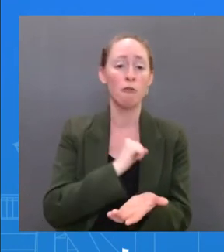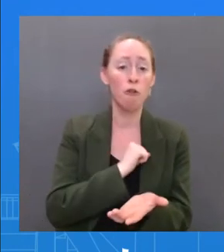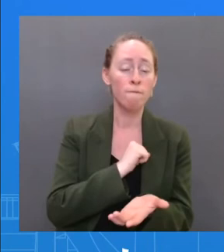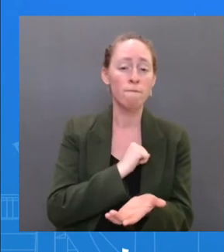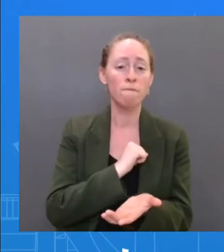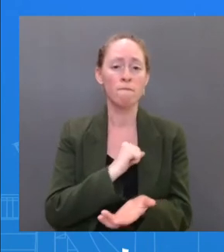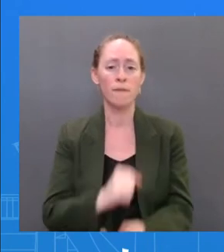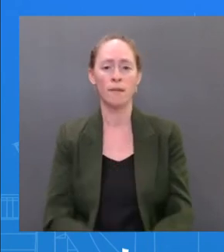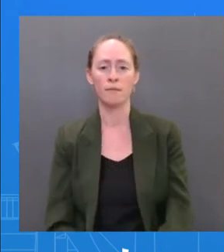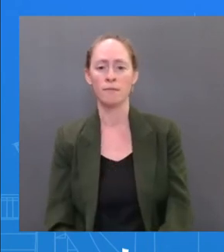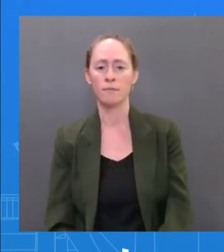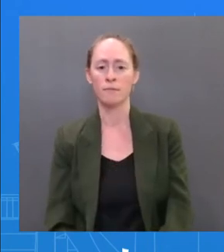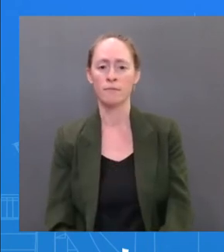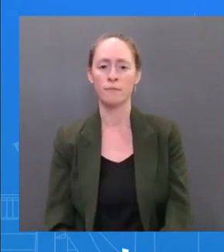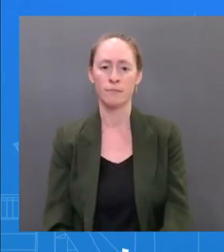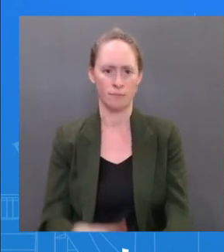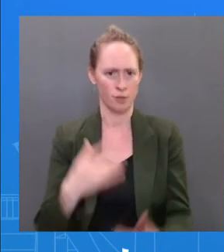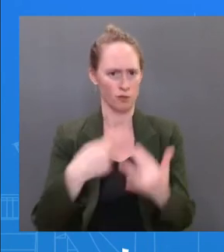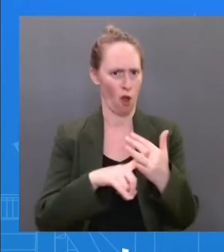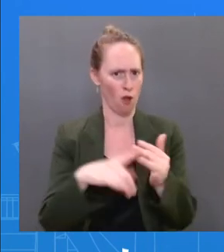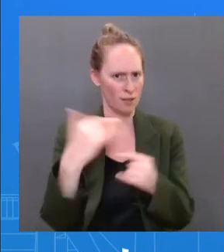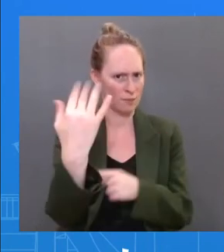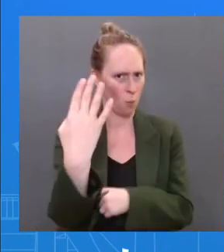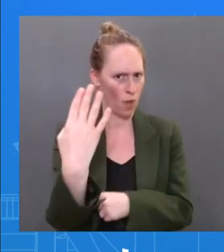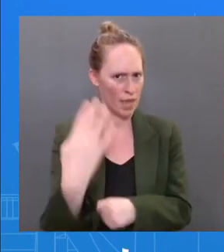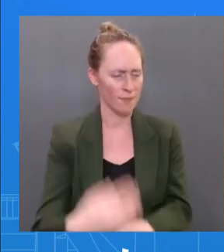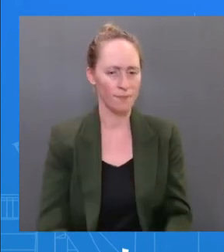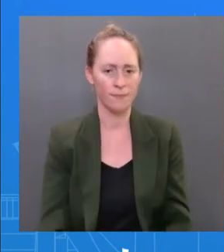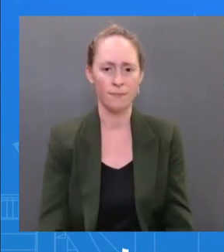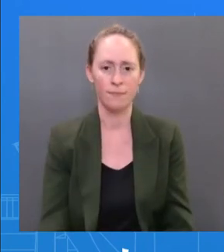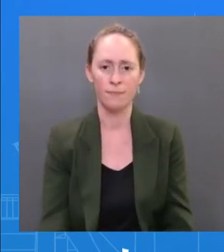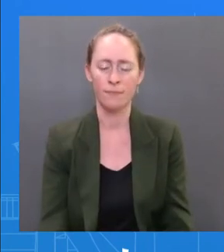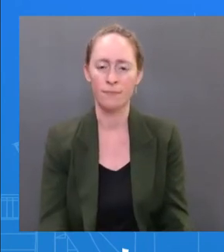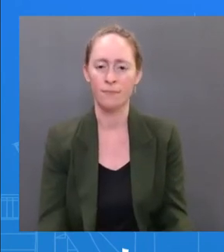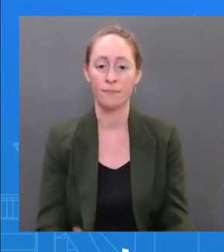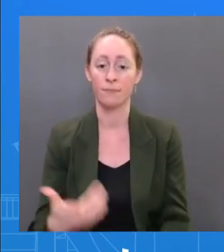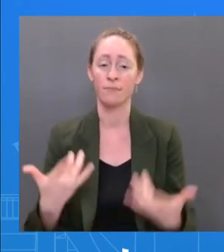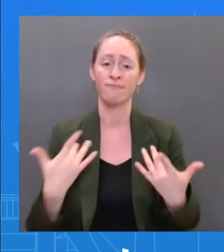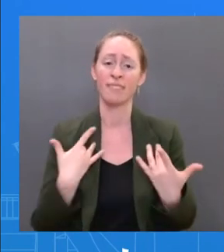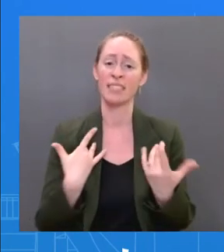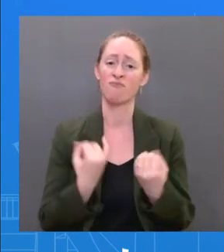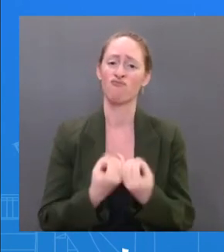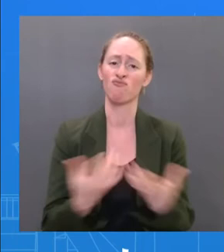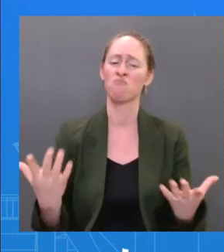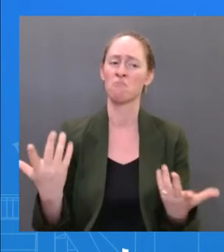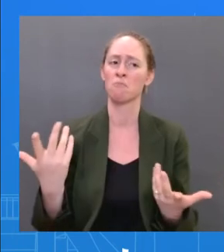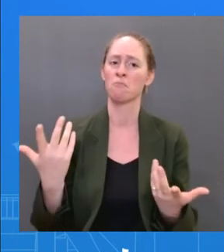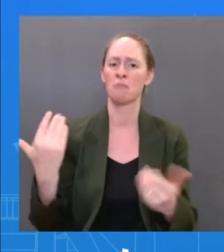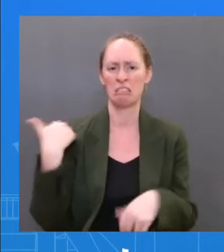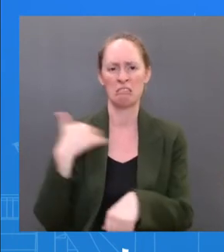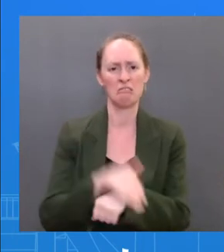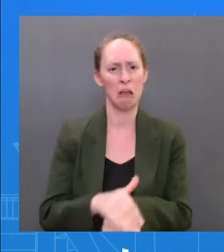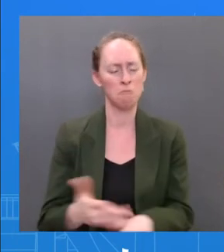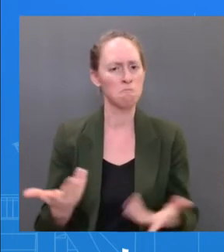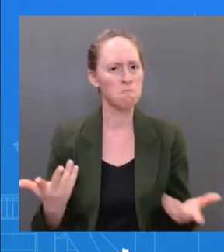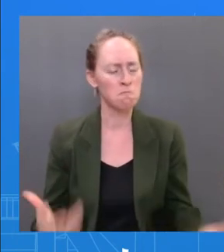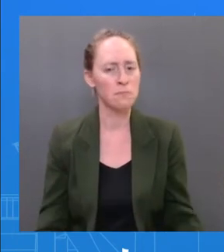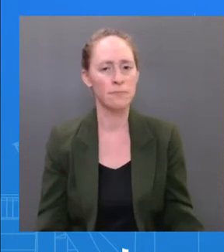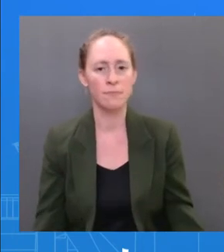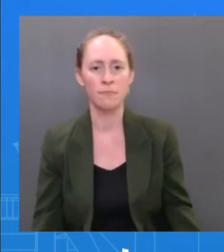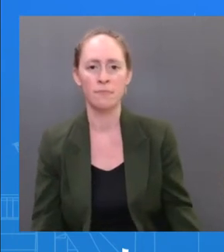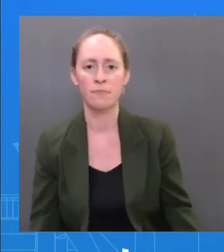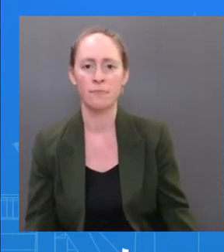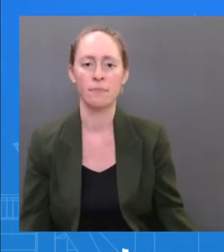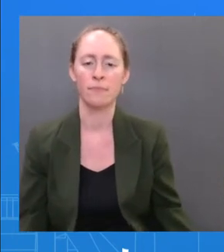I think whether you can say whether he had fatigue last night or he just felt tired last night and he went to bed, I think that's pretty normal.